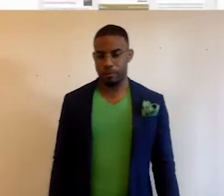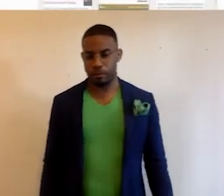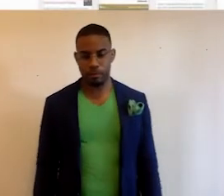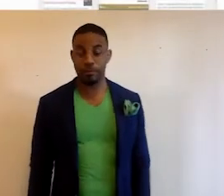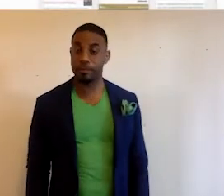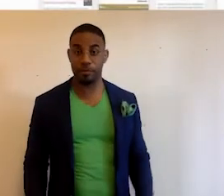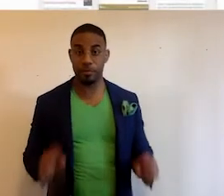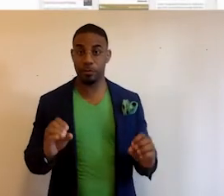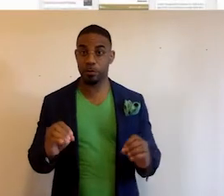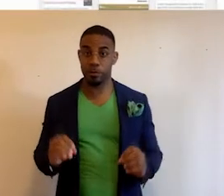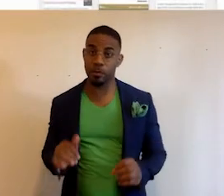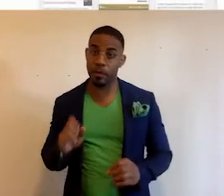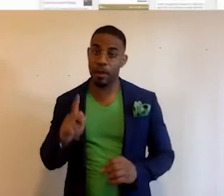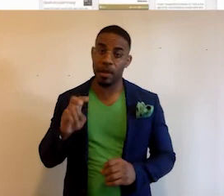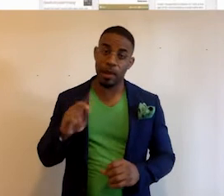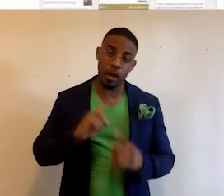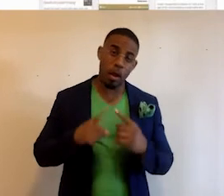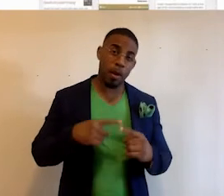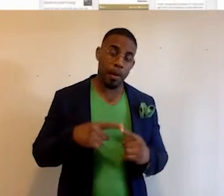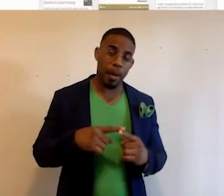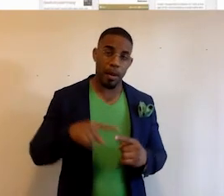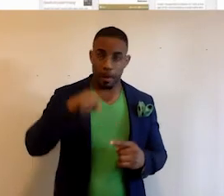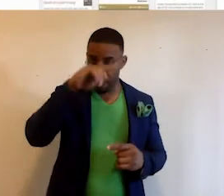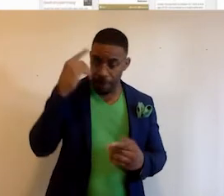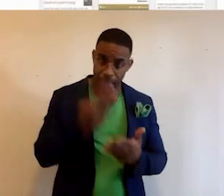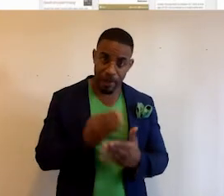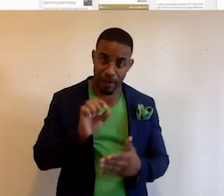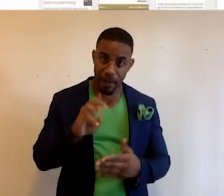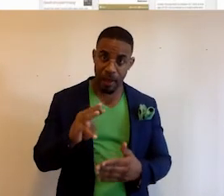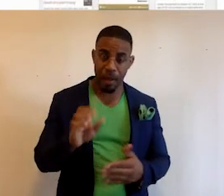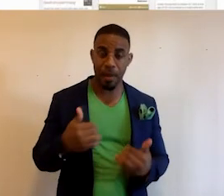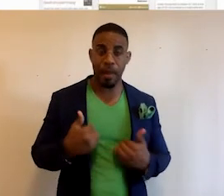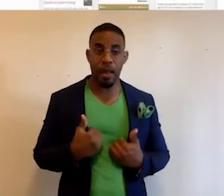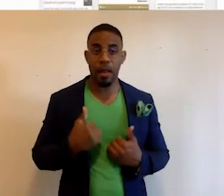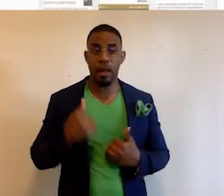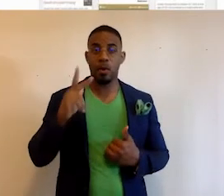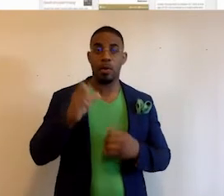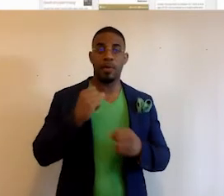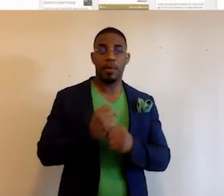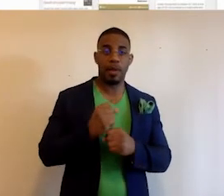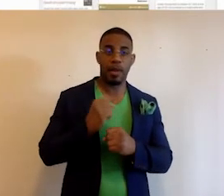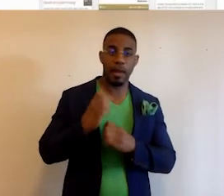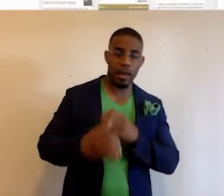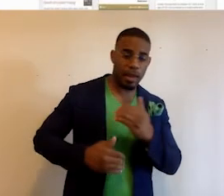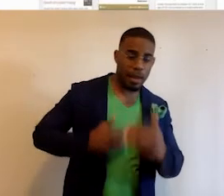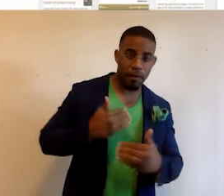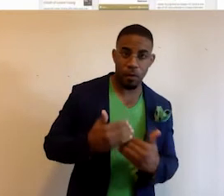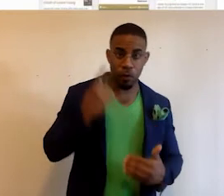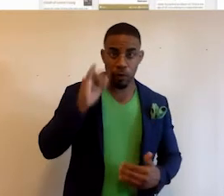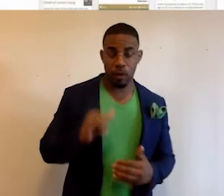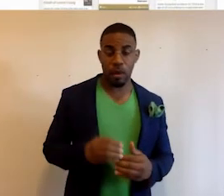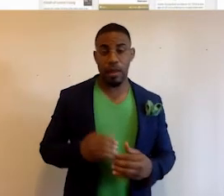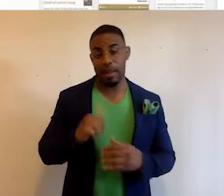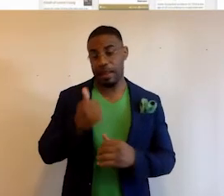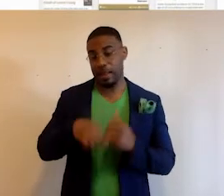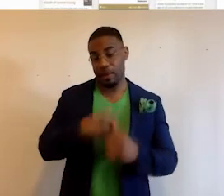So, as Ken has talked about, BlackFacts.com has had a 23-year evolution, and it's continuing. In